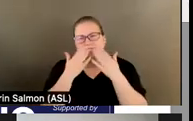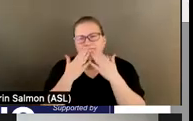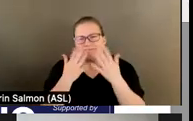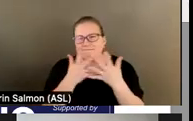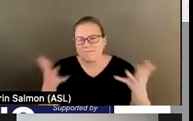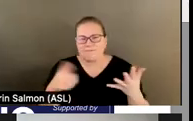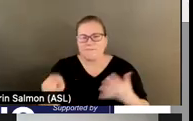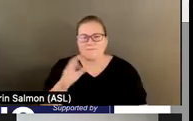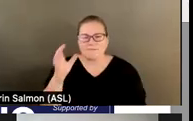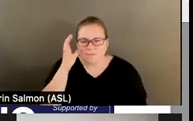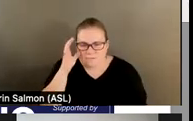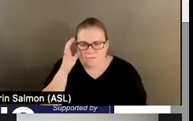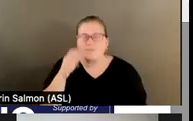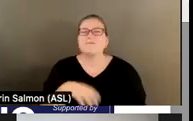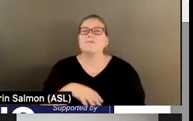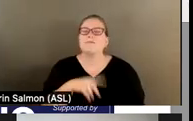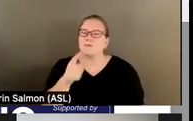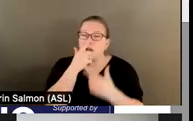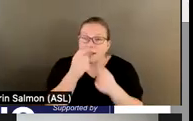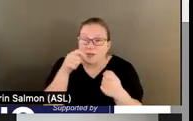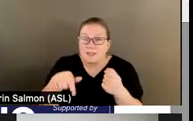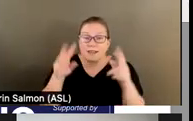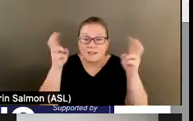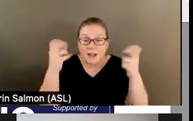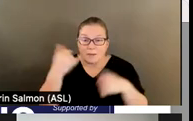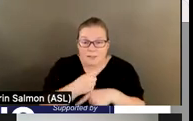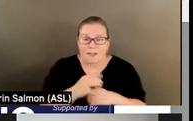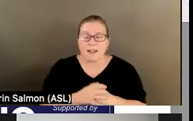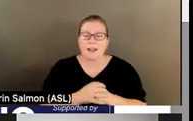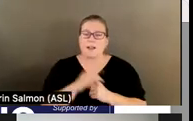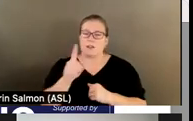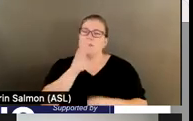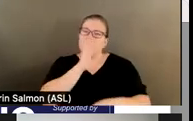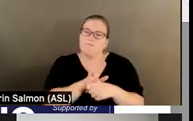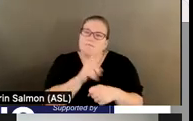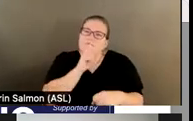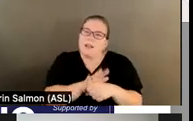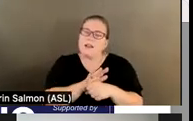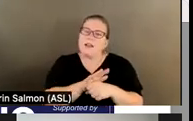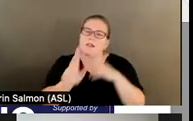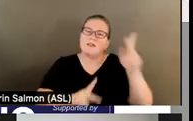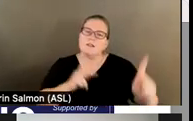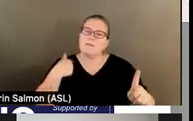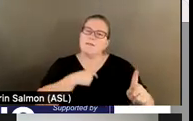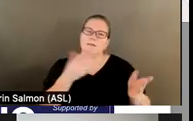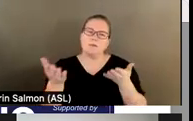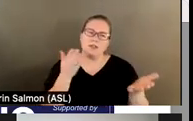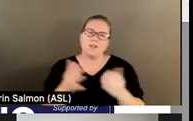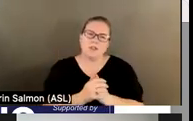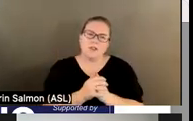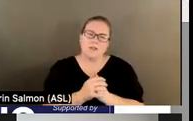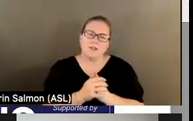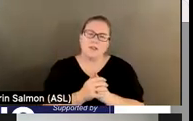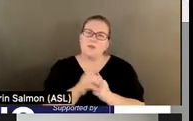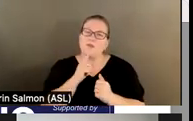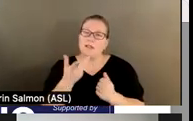today and your attention, your interest in the topic, and your dedication to the individuals that are being served. To stay connected to this